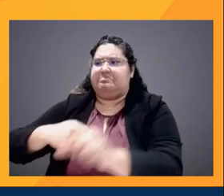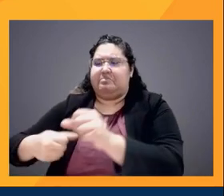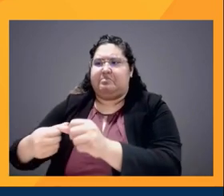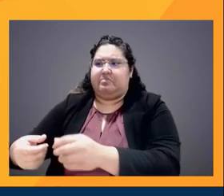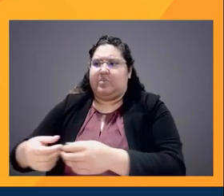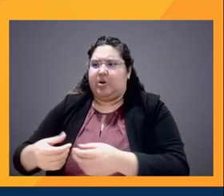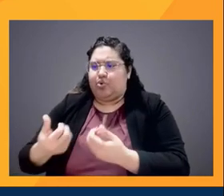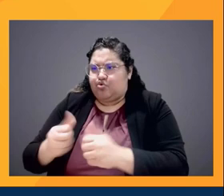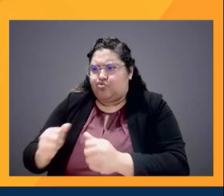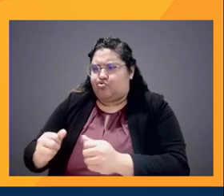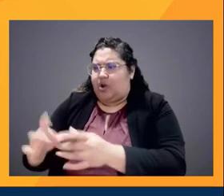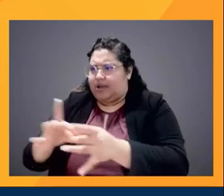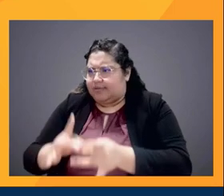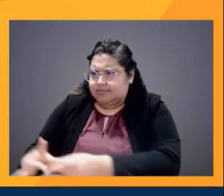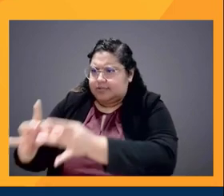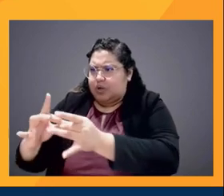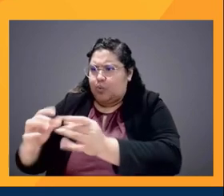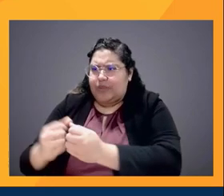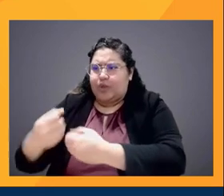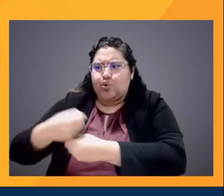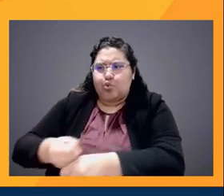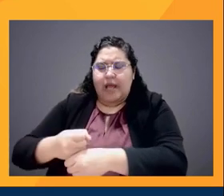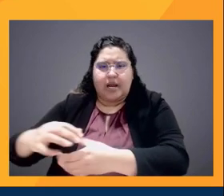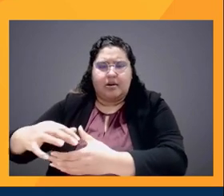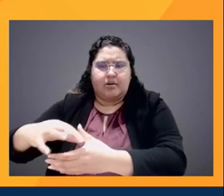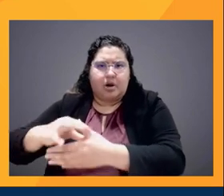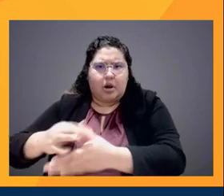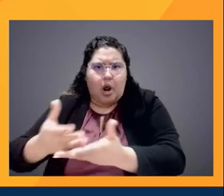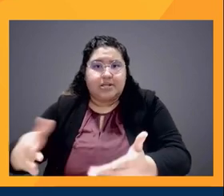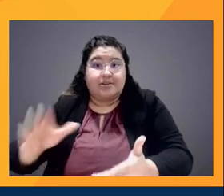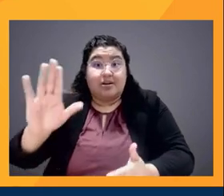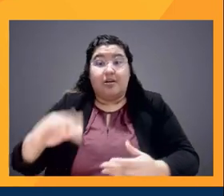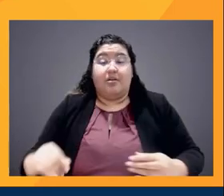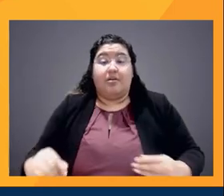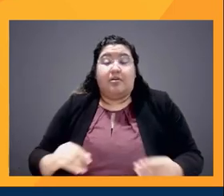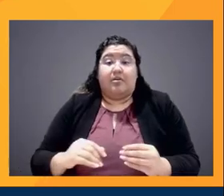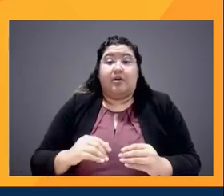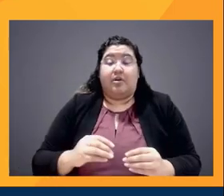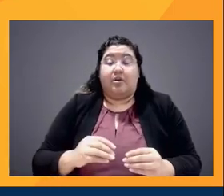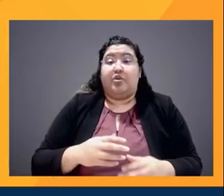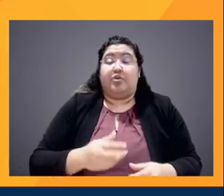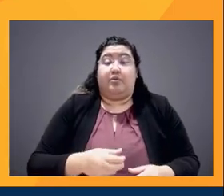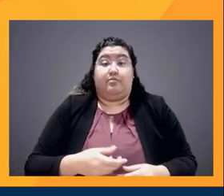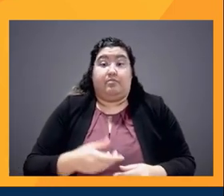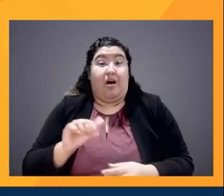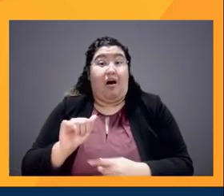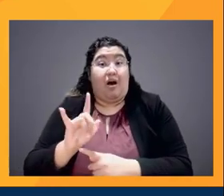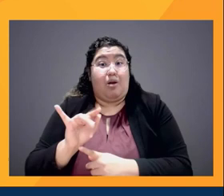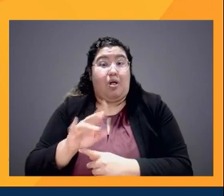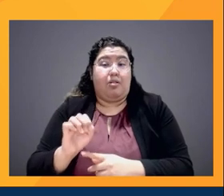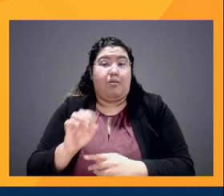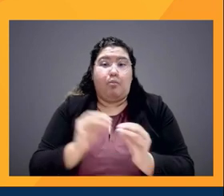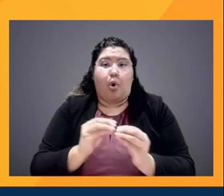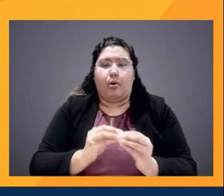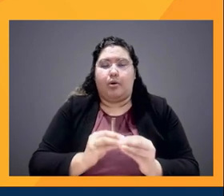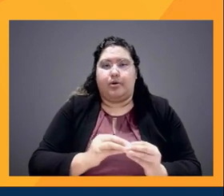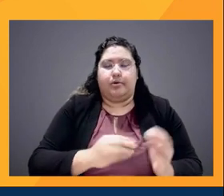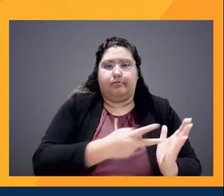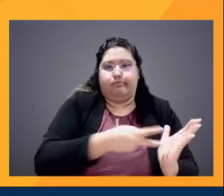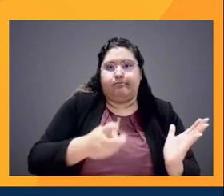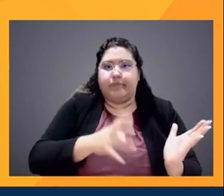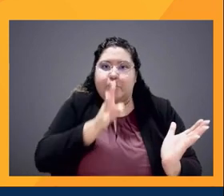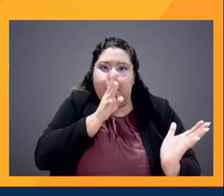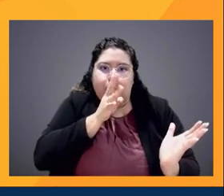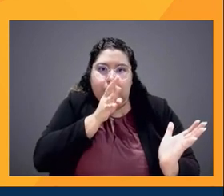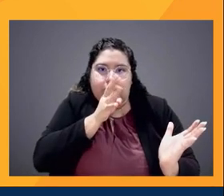how we create content. However, in the spoken word space where Audible is the biggest provider, we do have a couple of different initiatives,